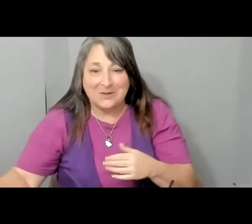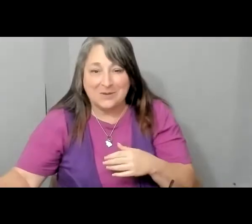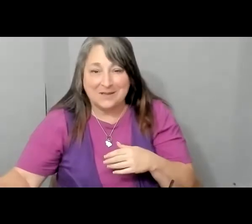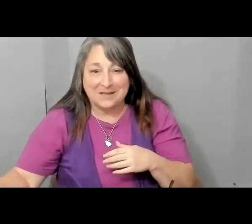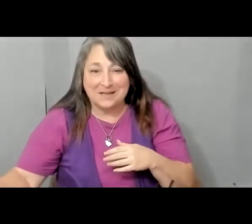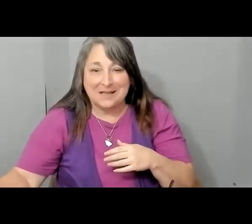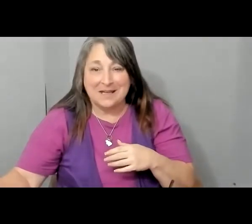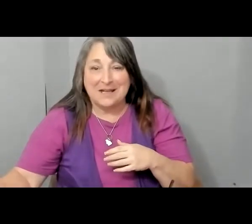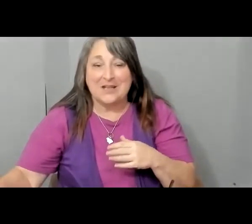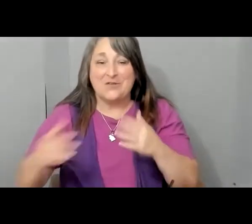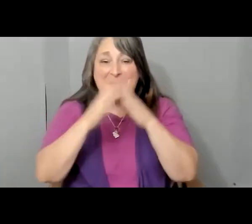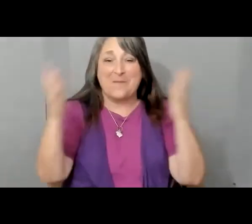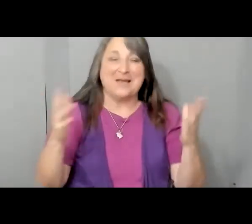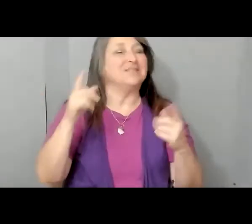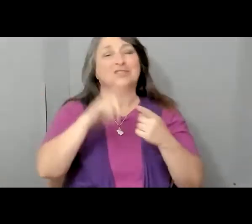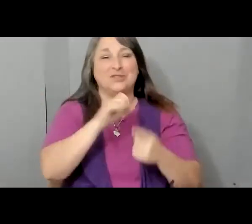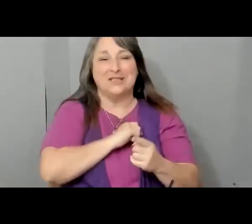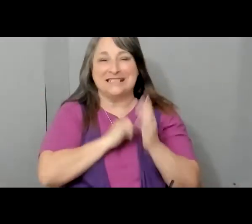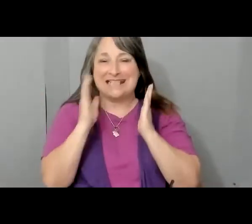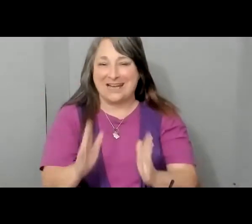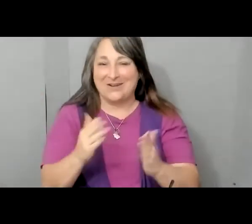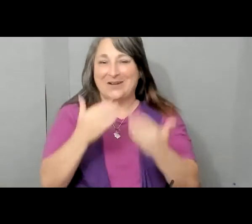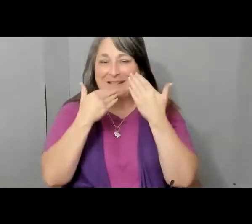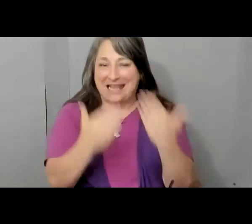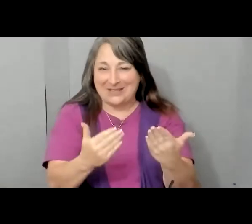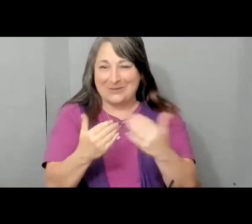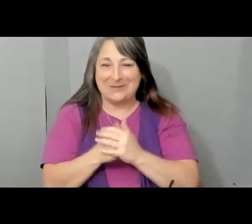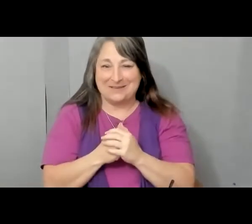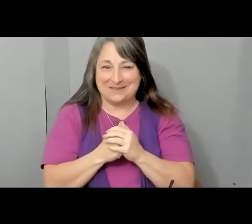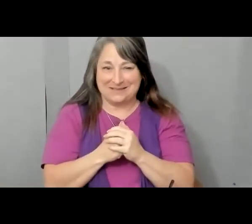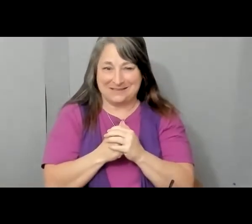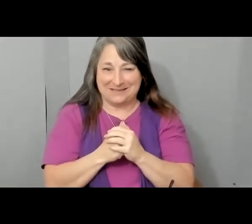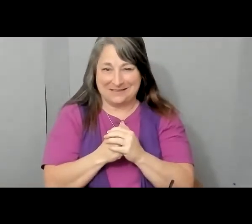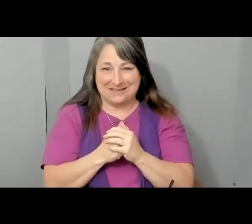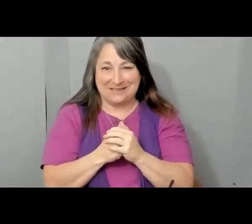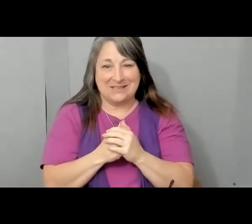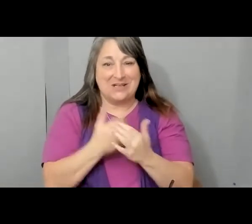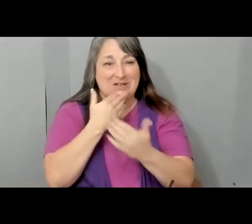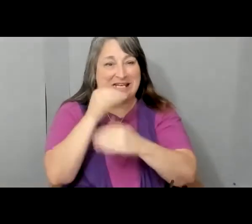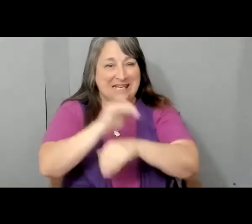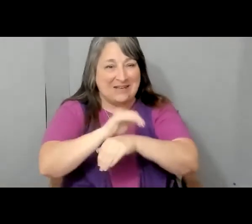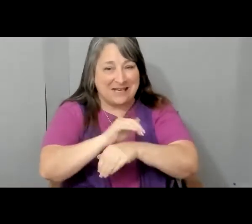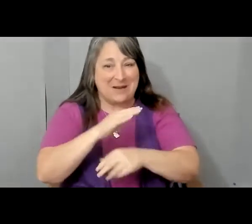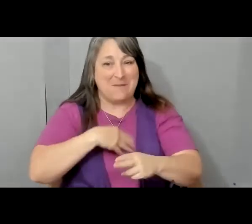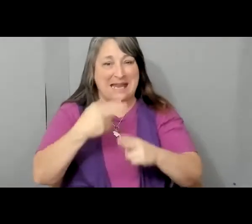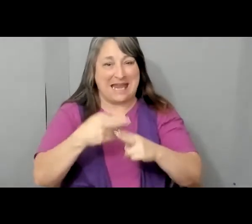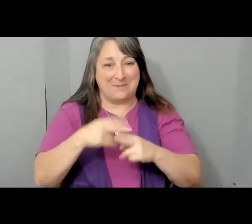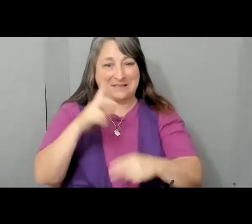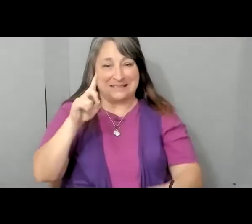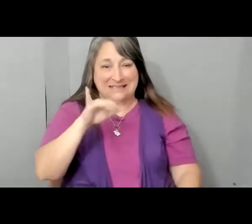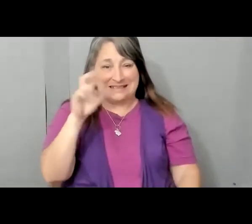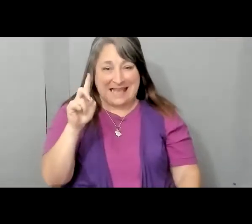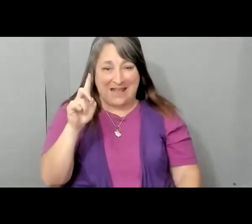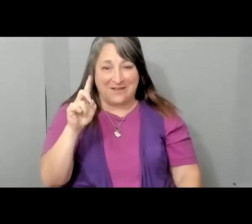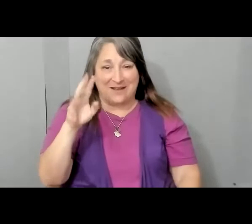Thank you very much, Senator Padilla. Muy buenas tardes. Good evening. My name is David Campos, and I am